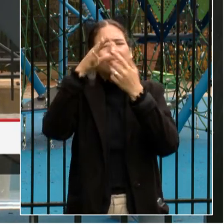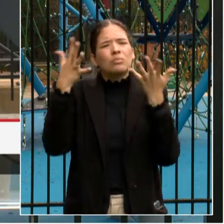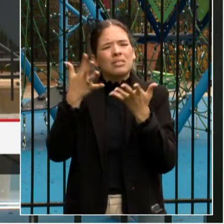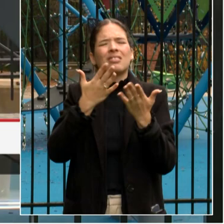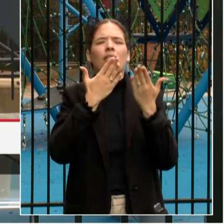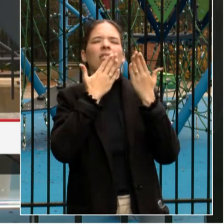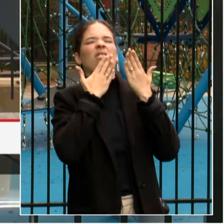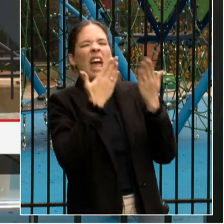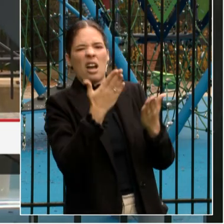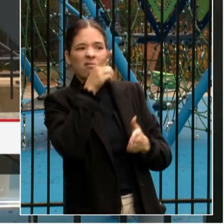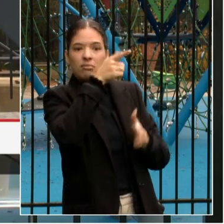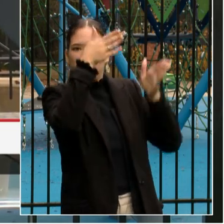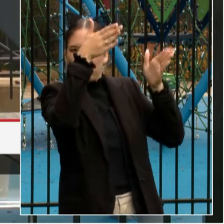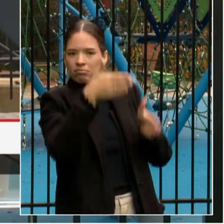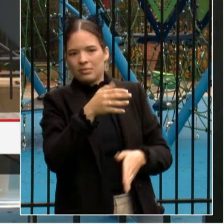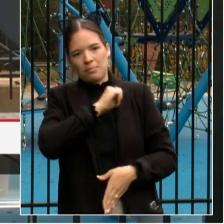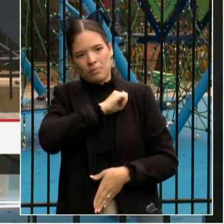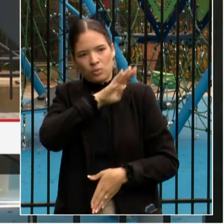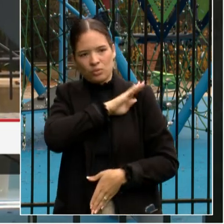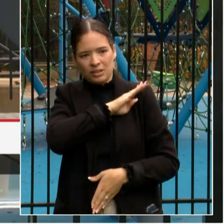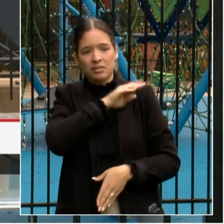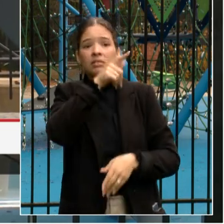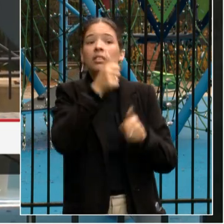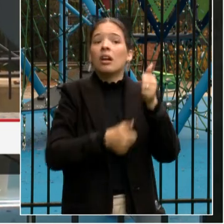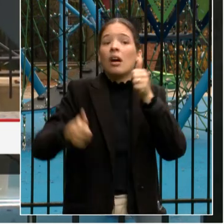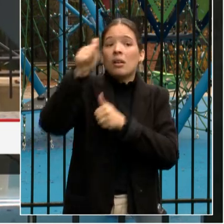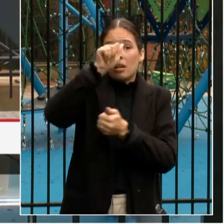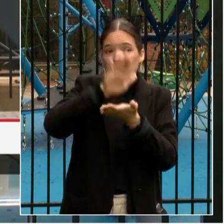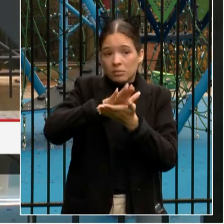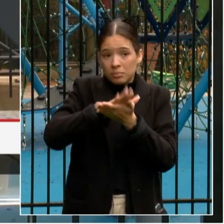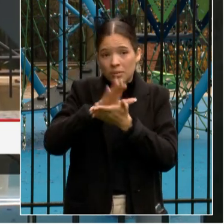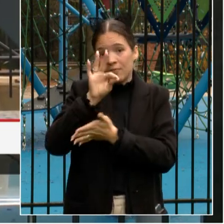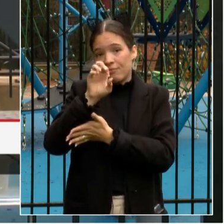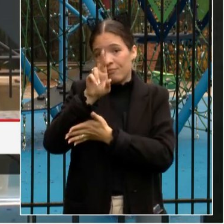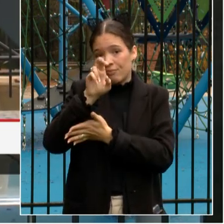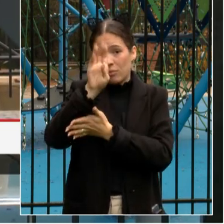and to Chancellor Ferribee. Our city is fortunate